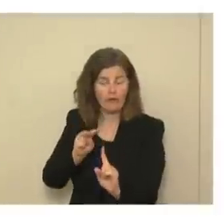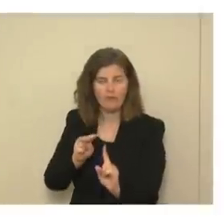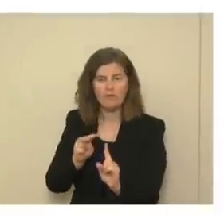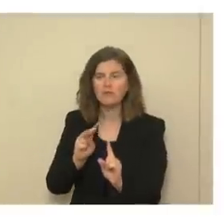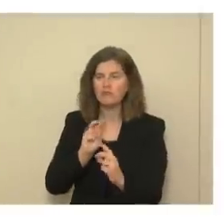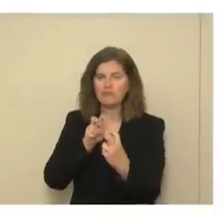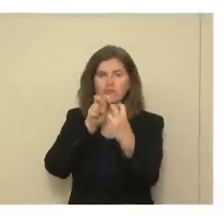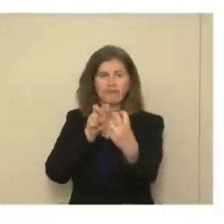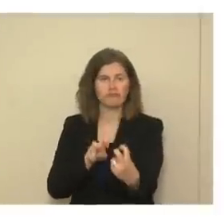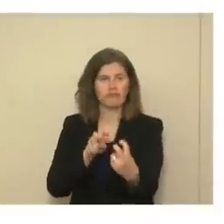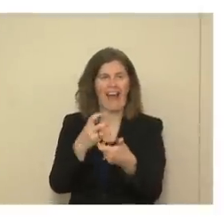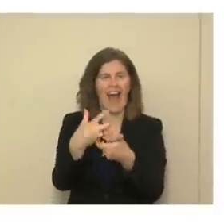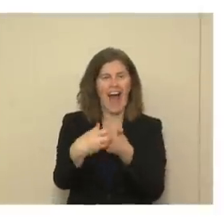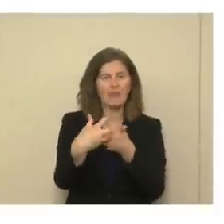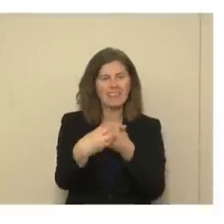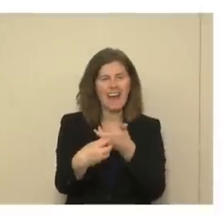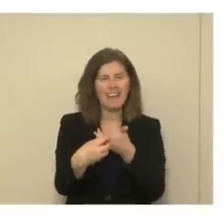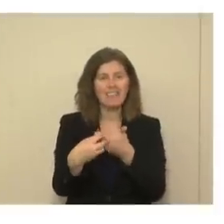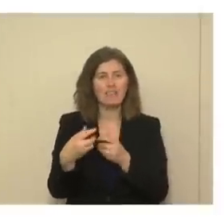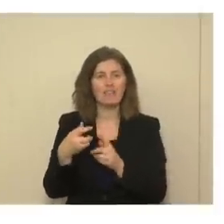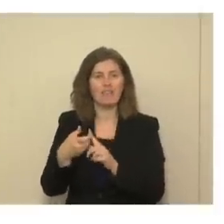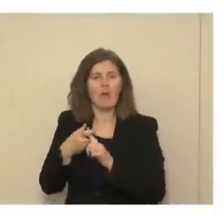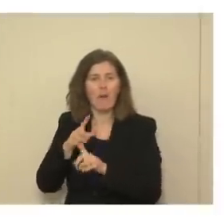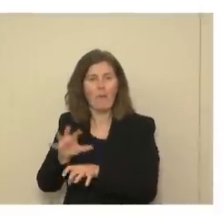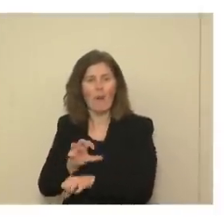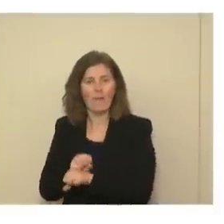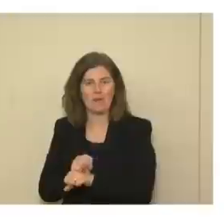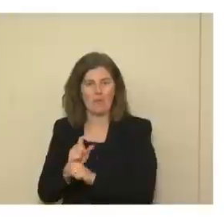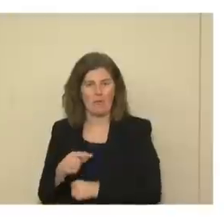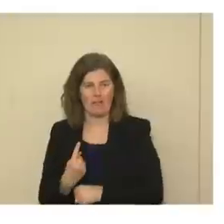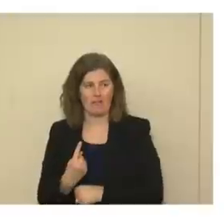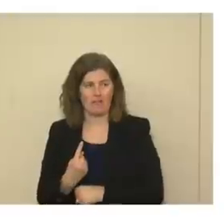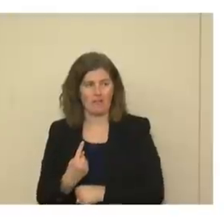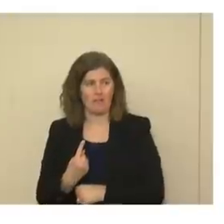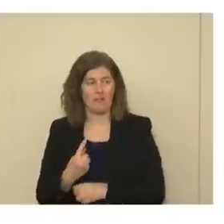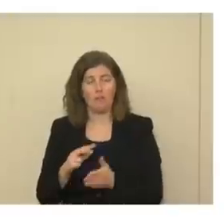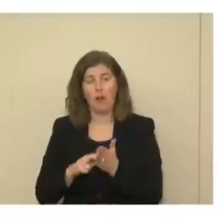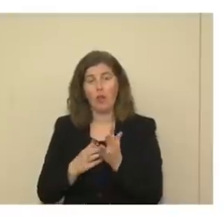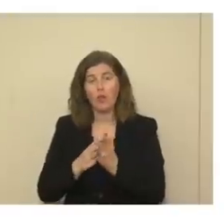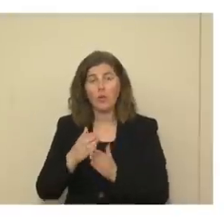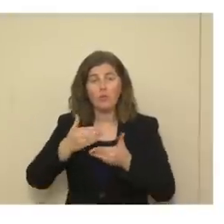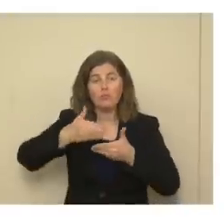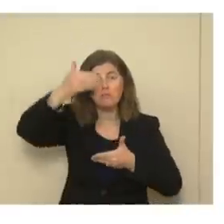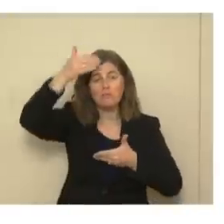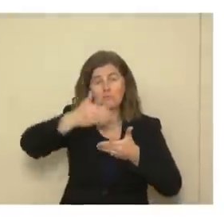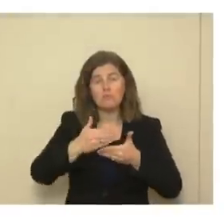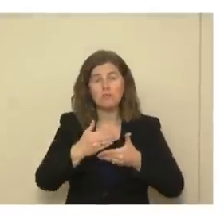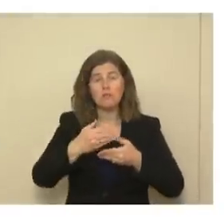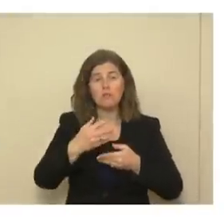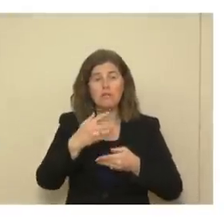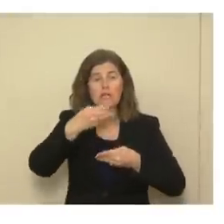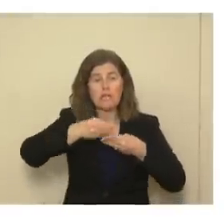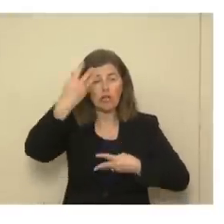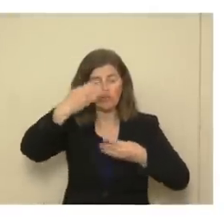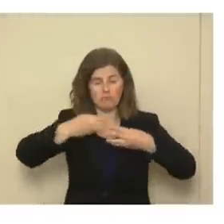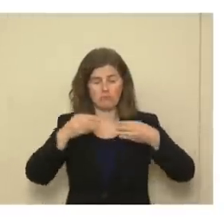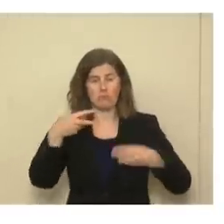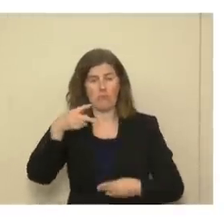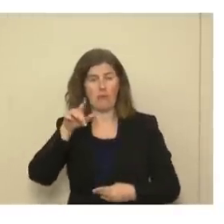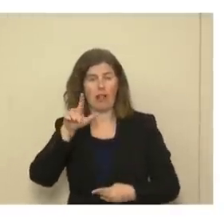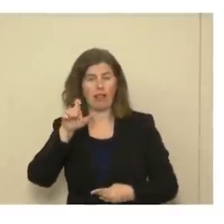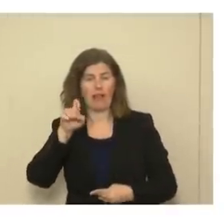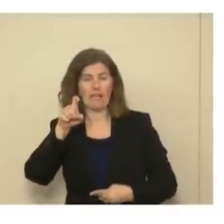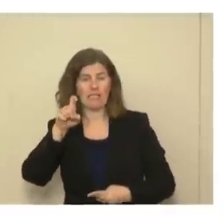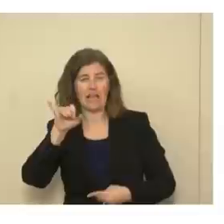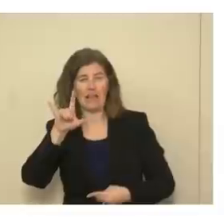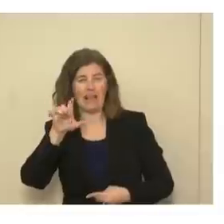outdoor visits by appointment. This can be done through plexiglass and a barrier visitation, also known